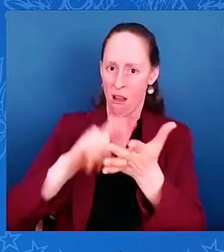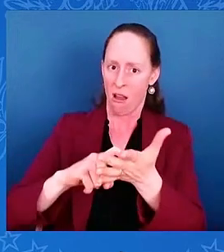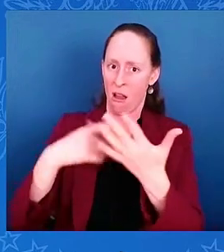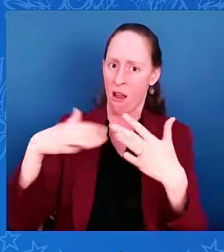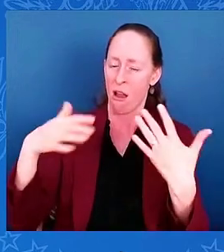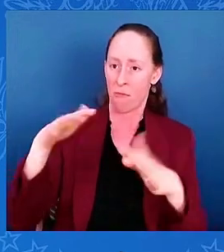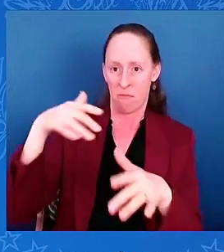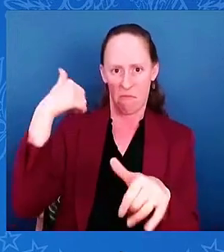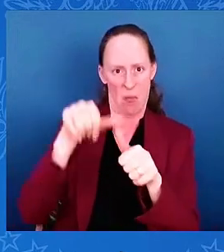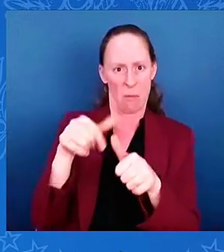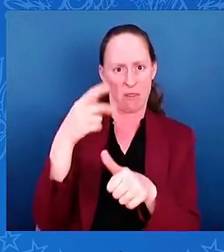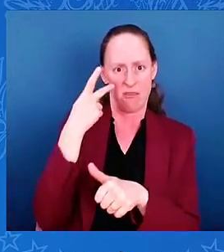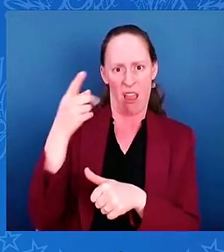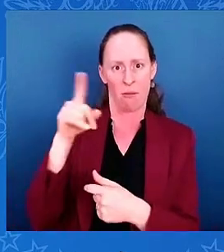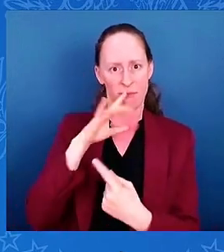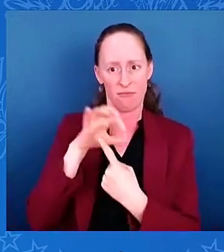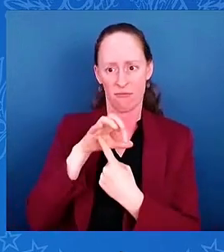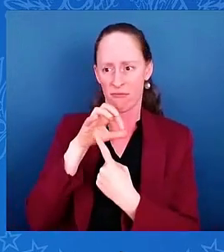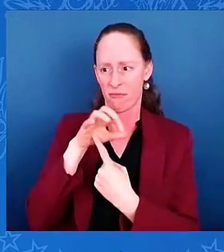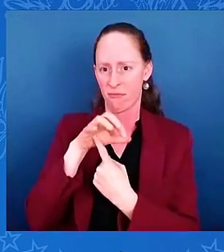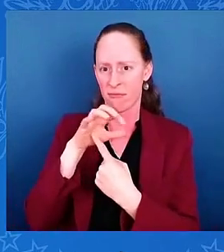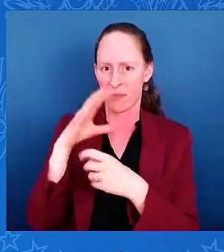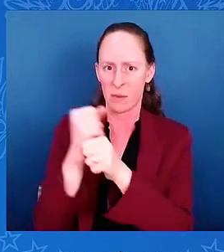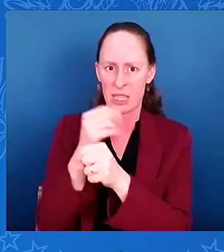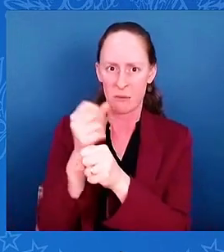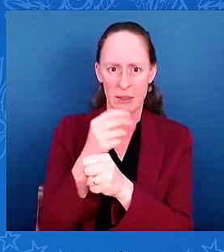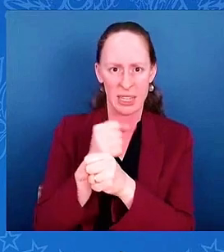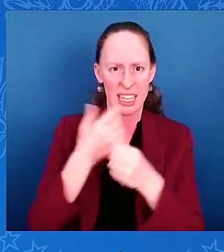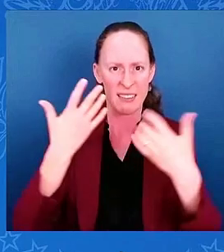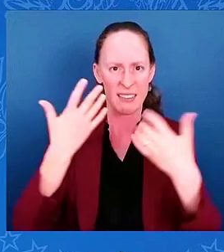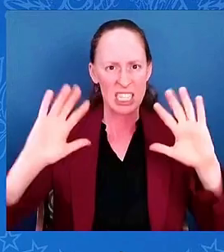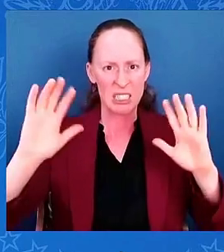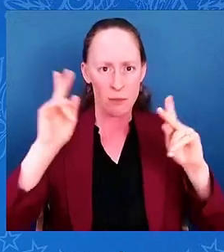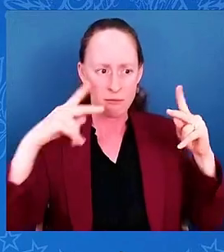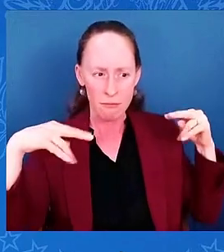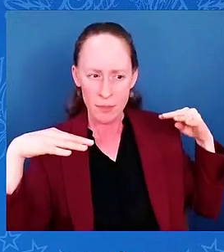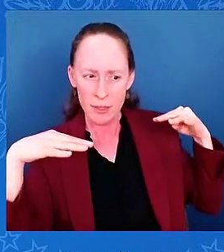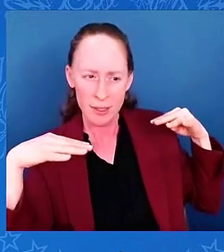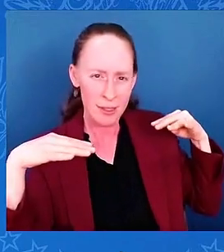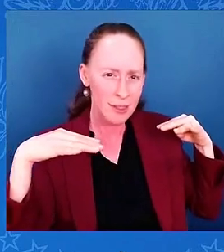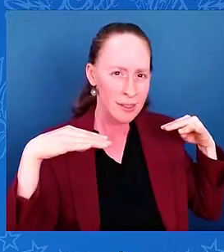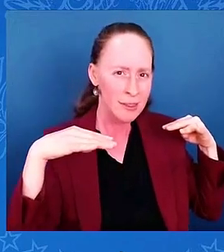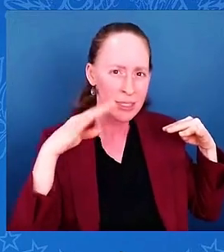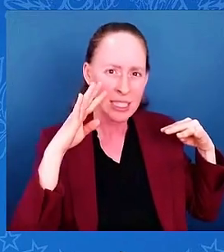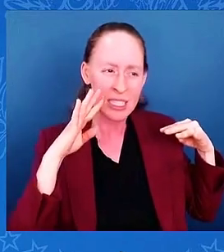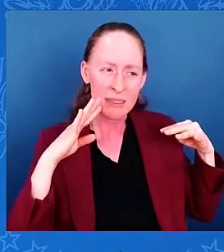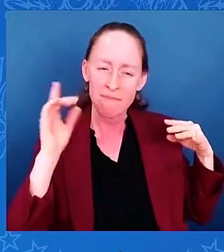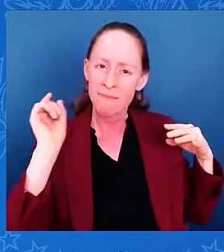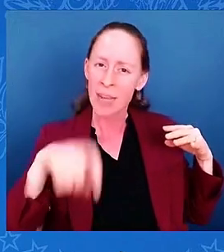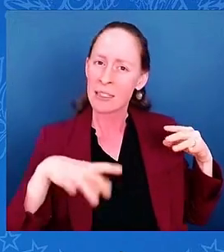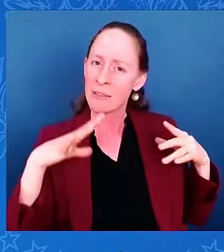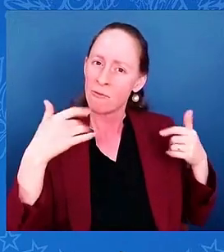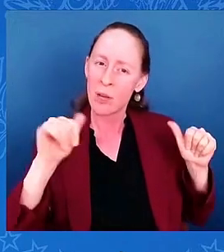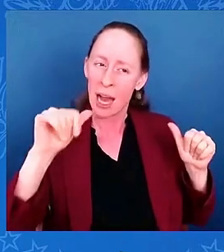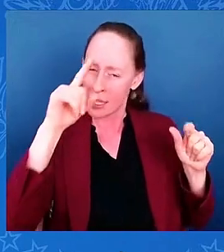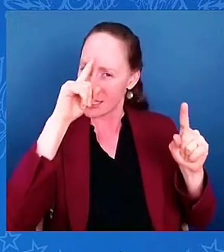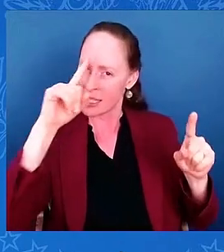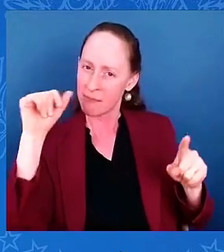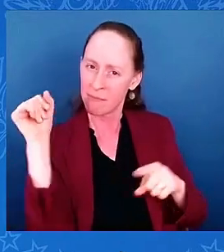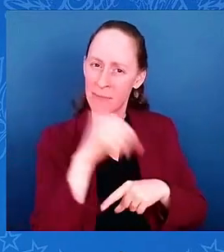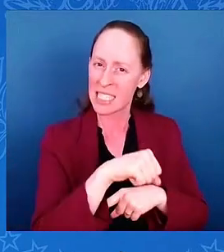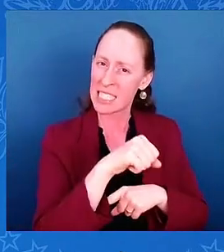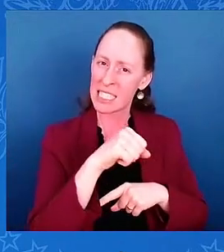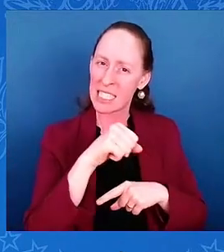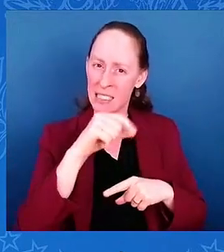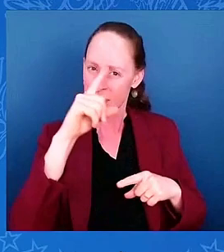After starting this season red hot, you all had your share of struggles. And when the doubters questioned whether you could pull it off